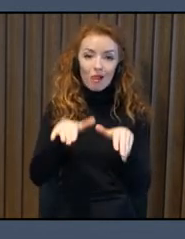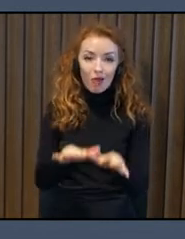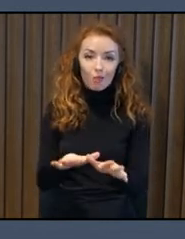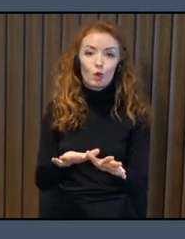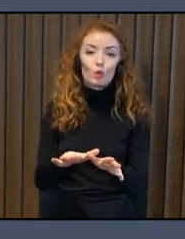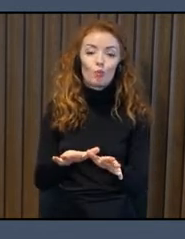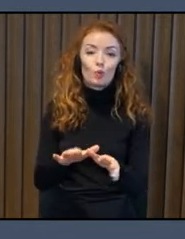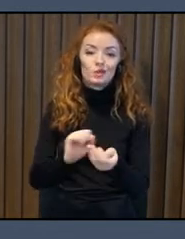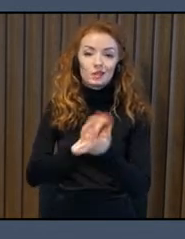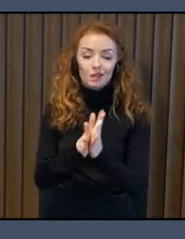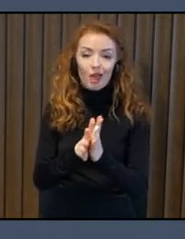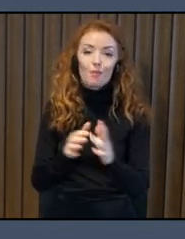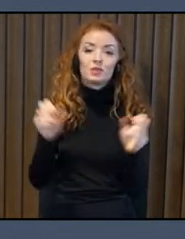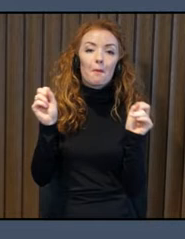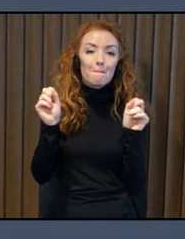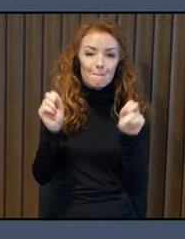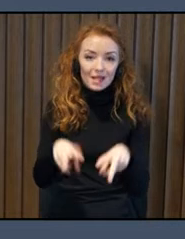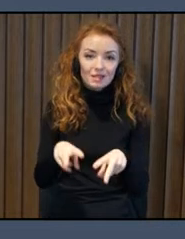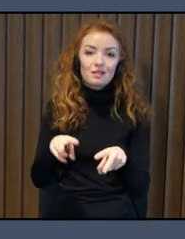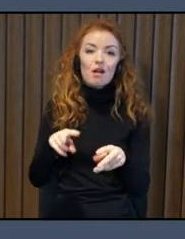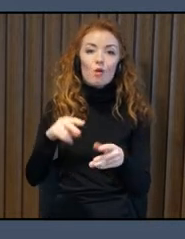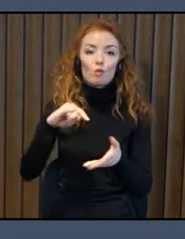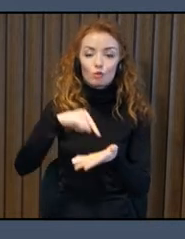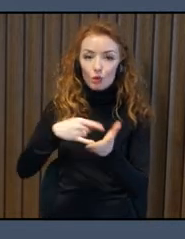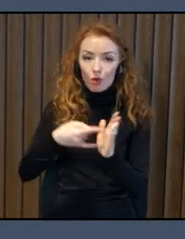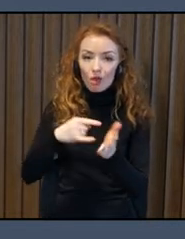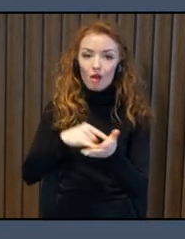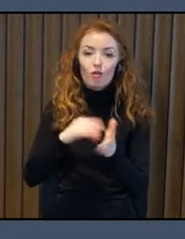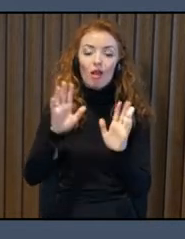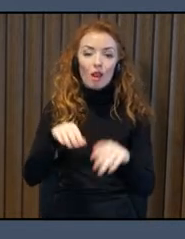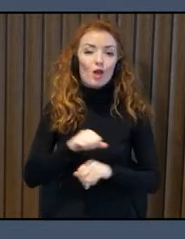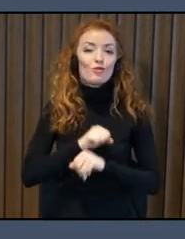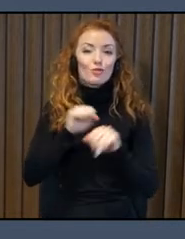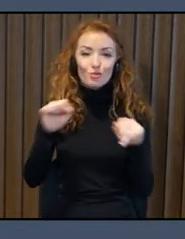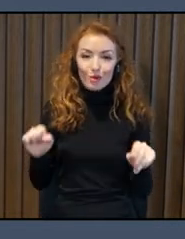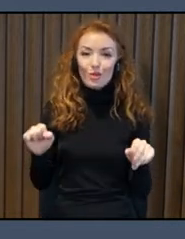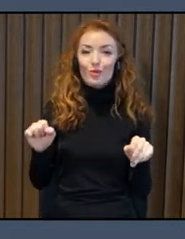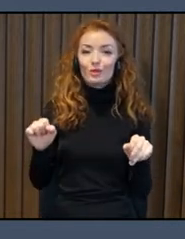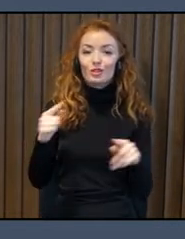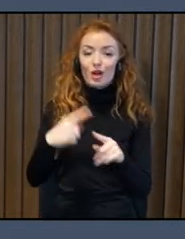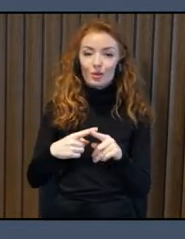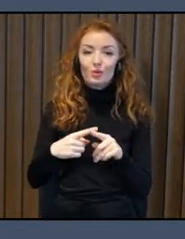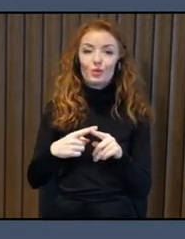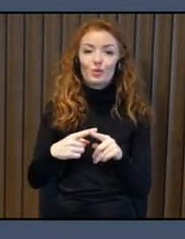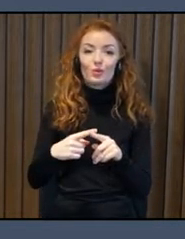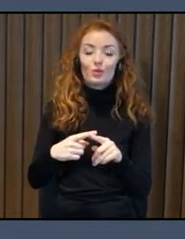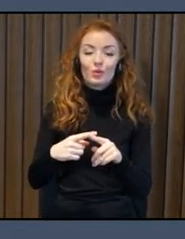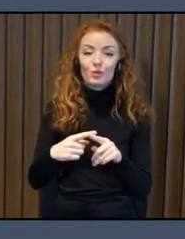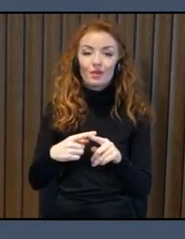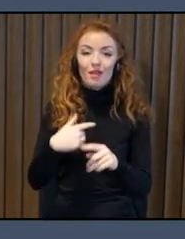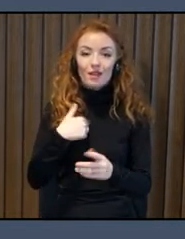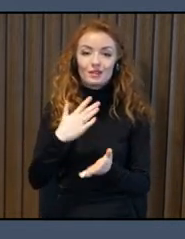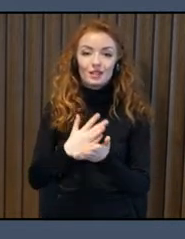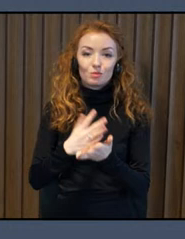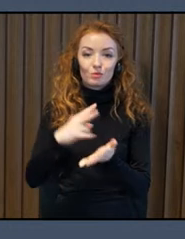specific projects aiming for more accessibility. And my name is Kristina Andreasen, and I'm a strategist in sustainability at Jenshepin